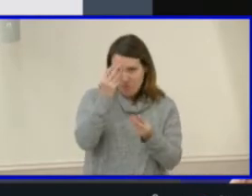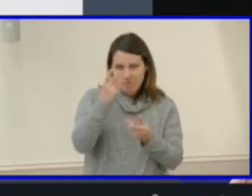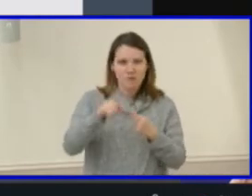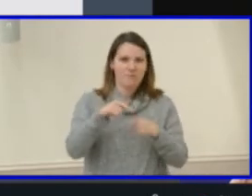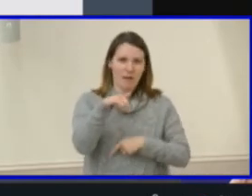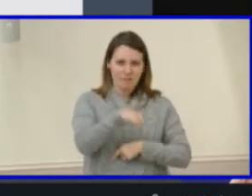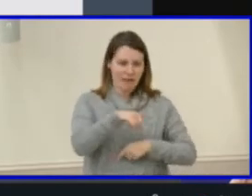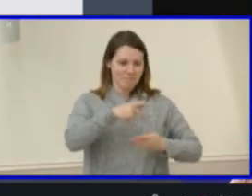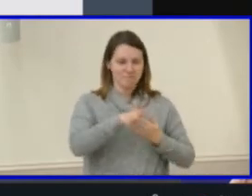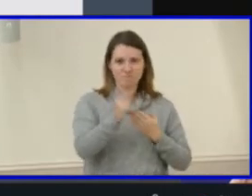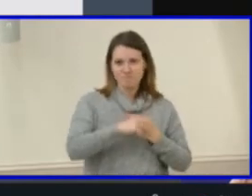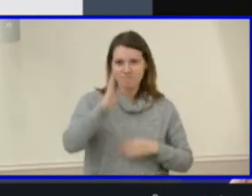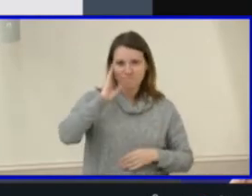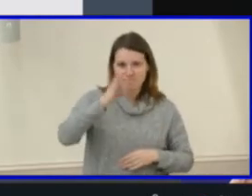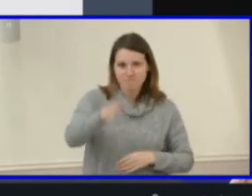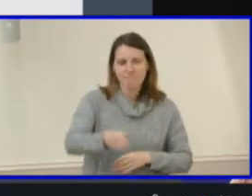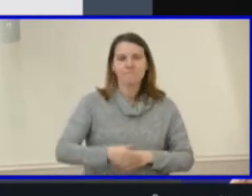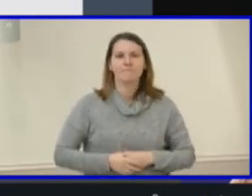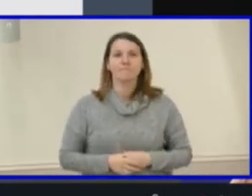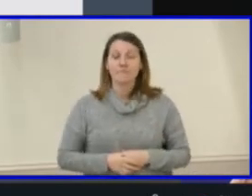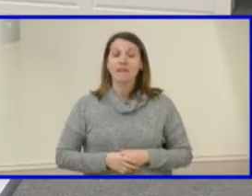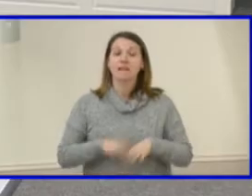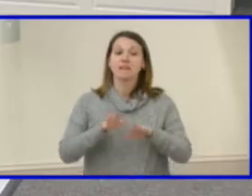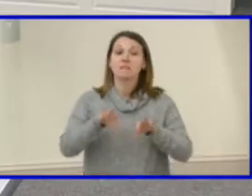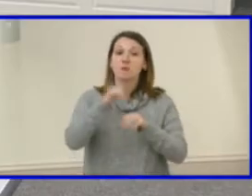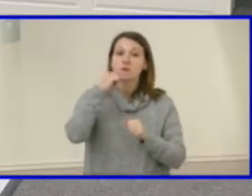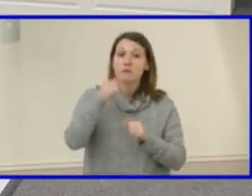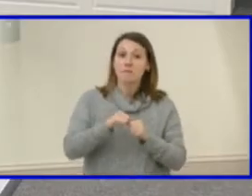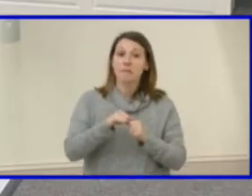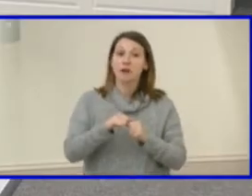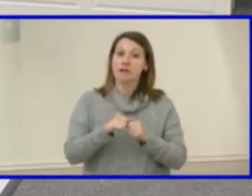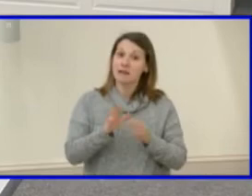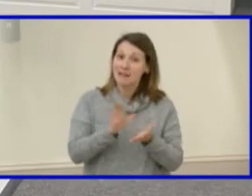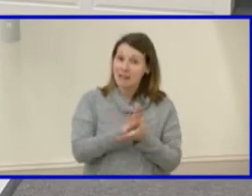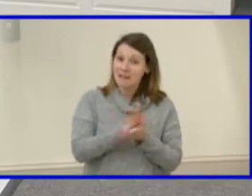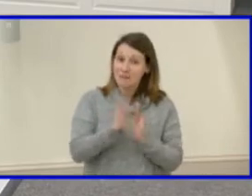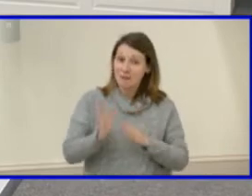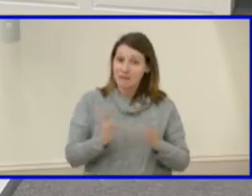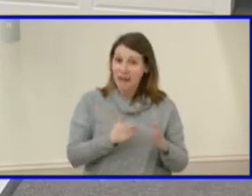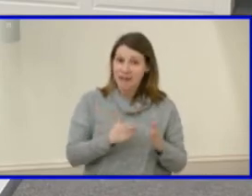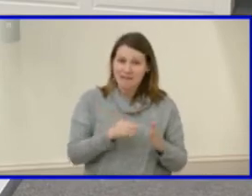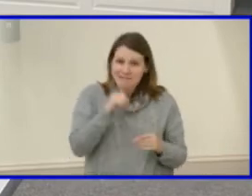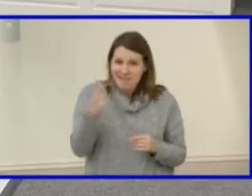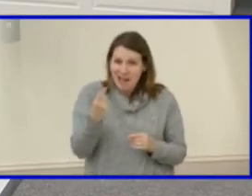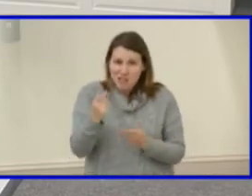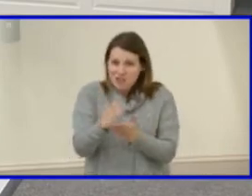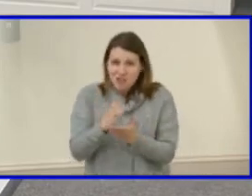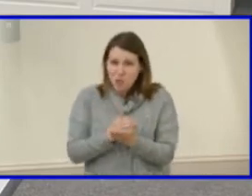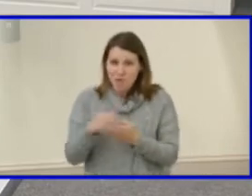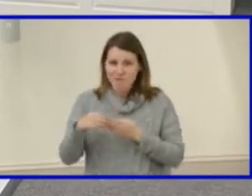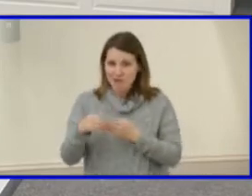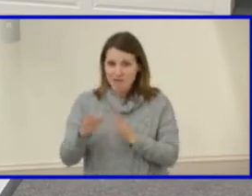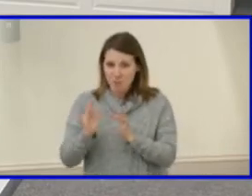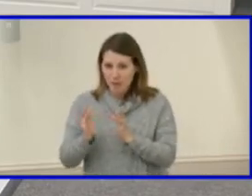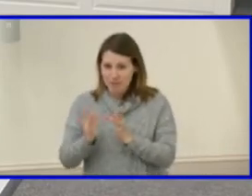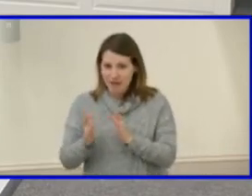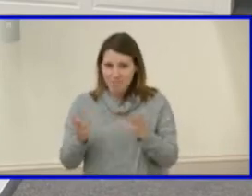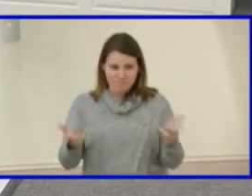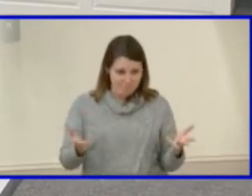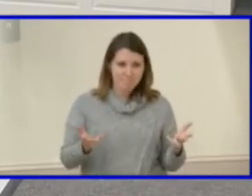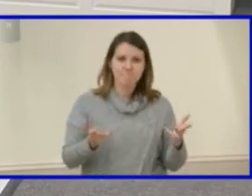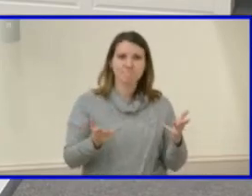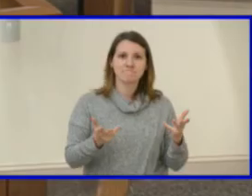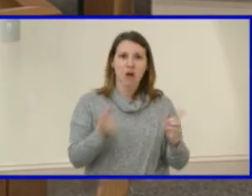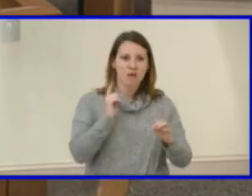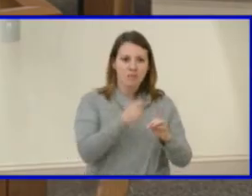it's important to note that academic and career planning goes beyond course guides and websites to inform stakeholders